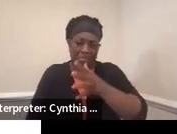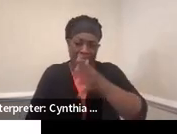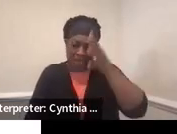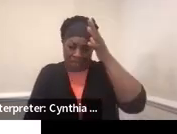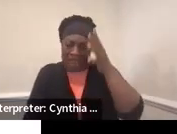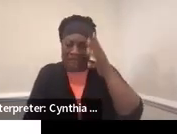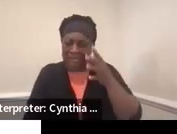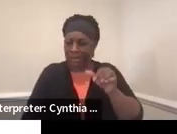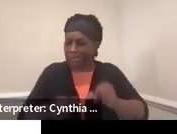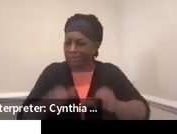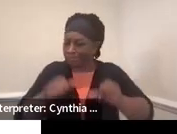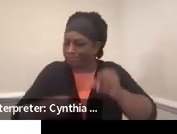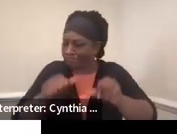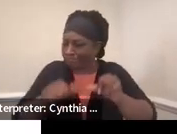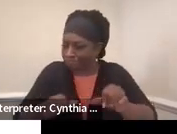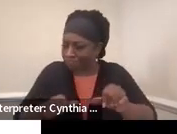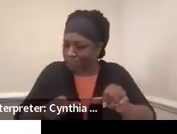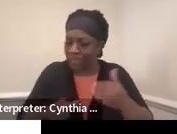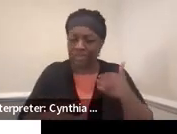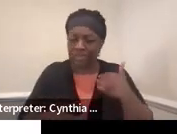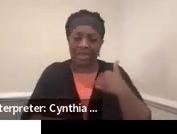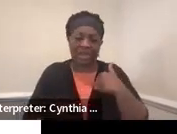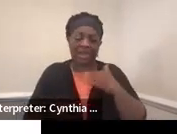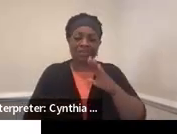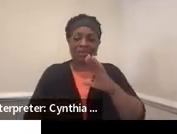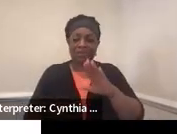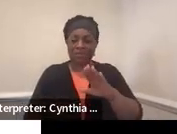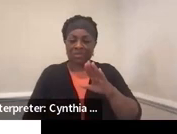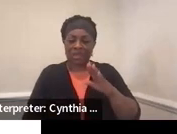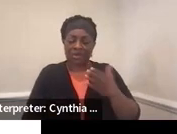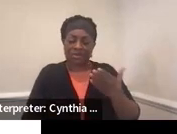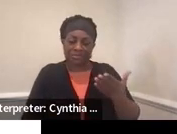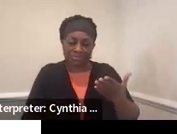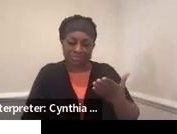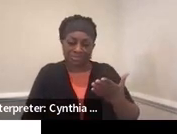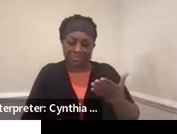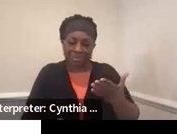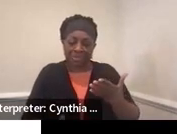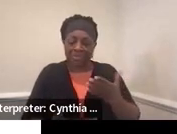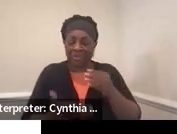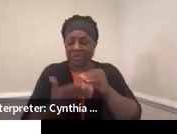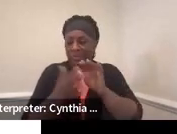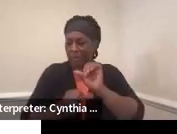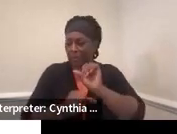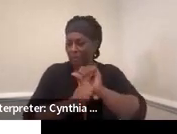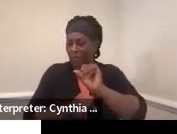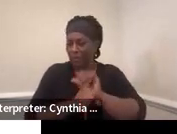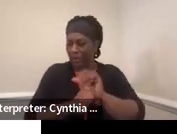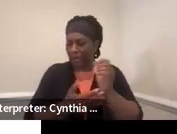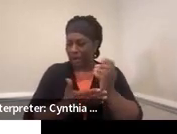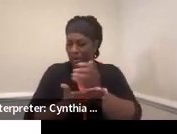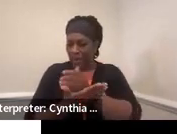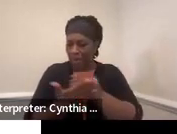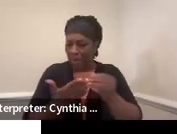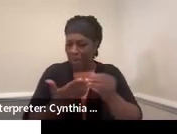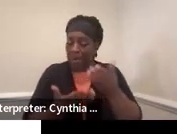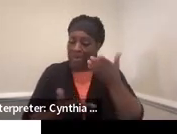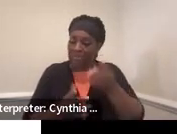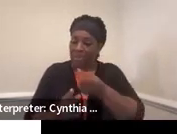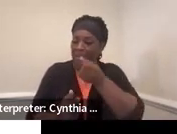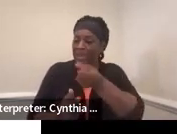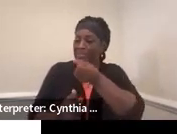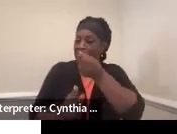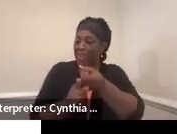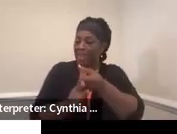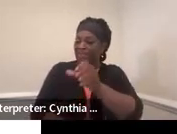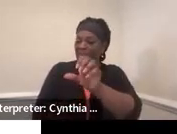to have their scholar actually work and earn because it might affect